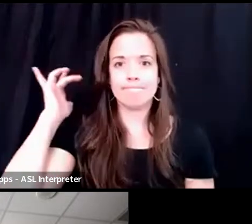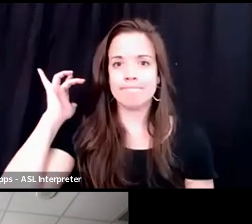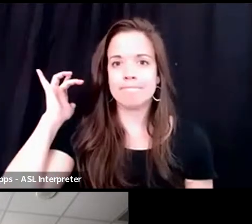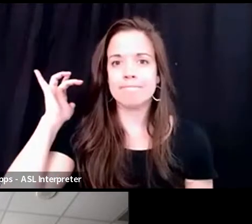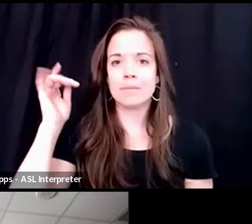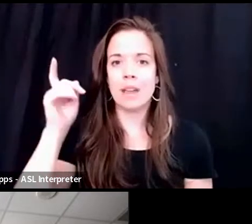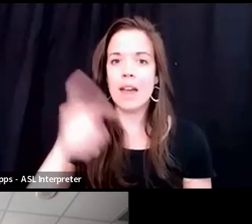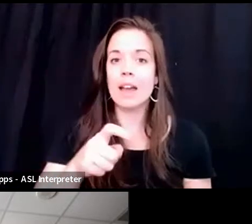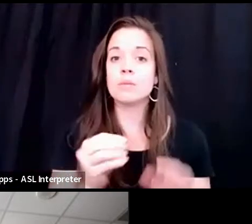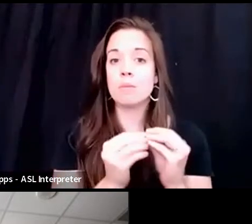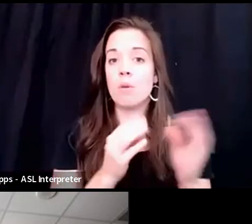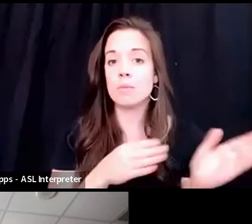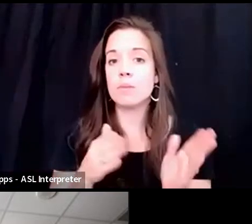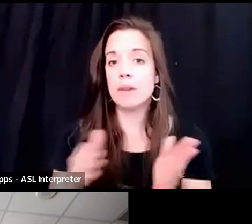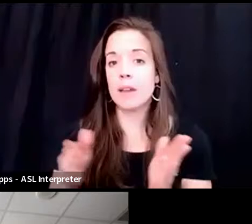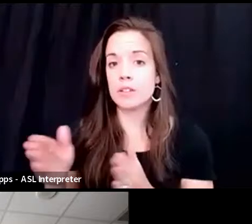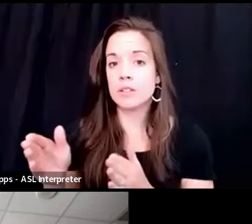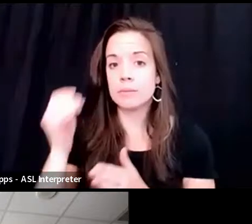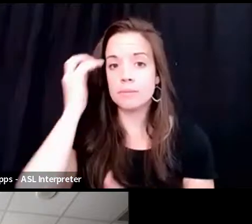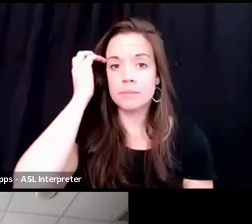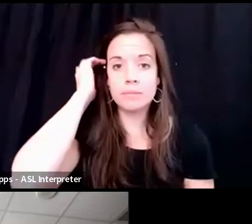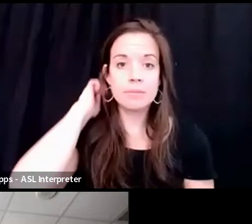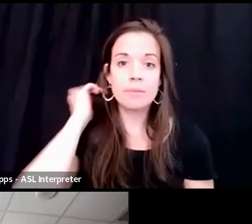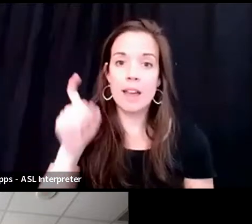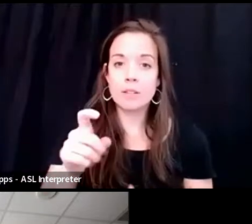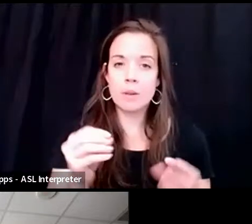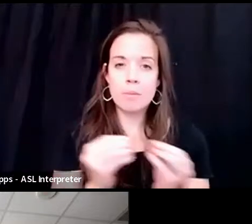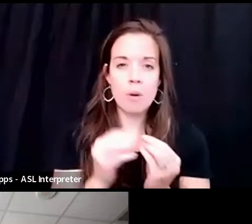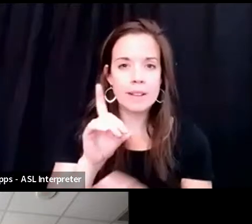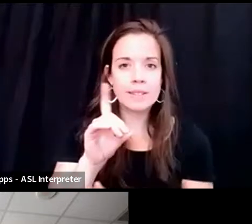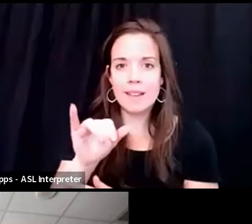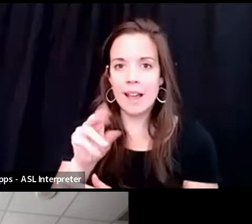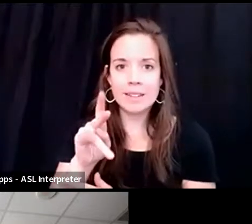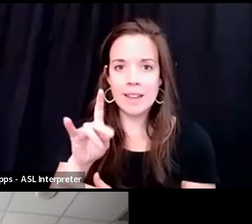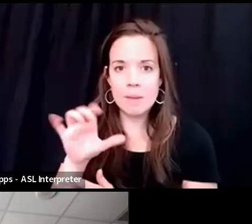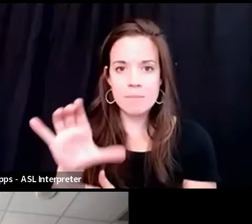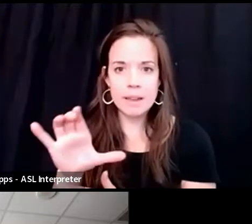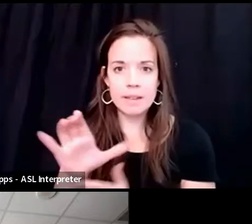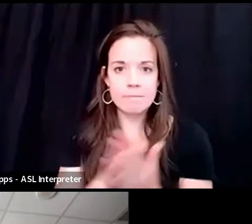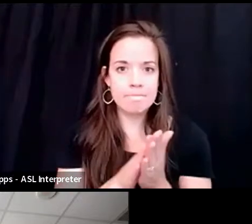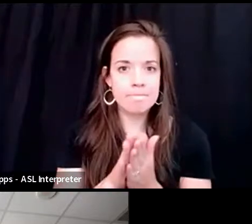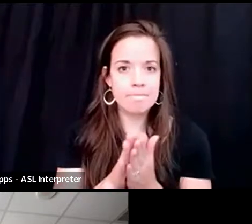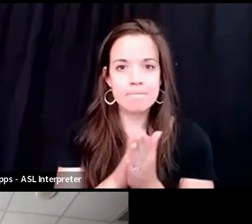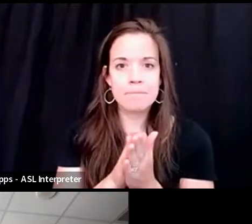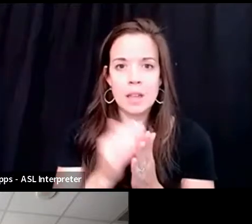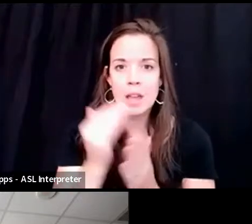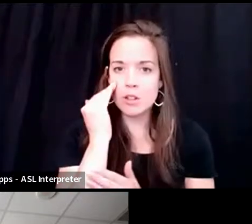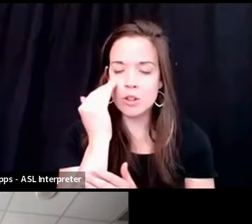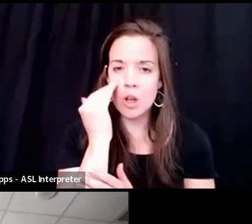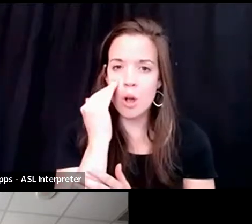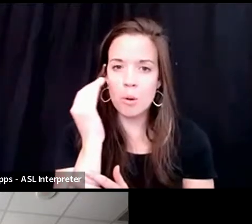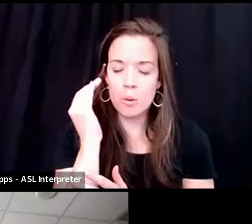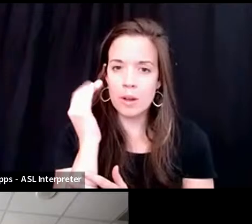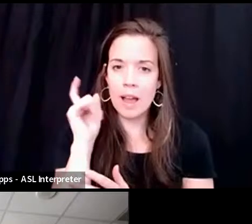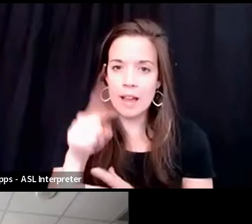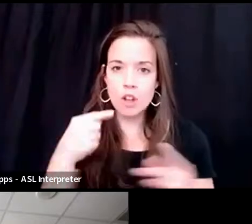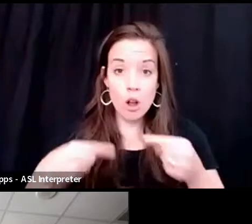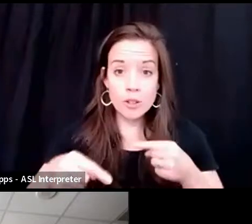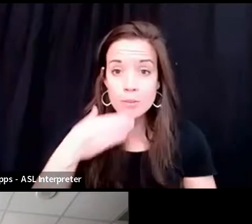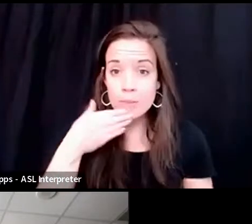prepared. I had to be more dynamic. I had to be, um, know the peer, I had to argue better.